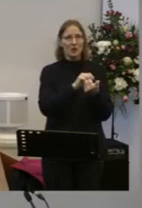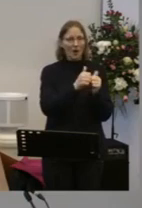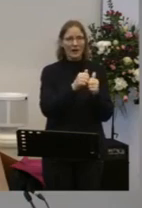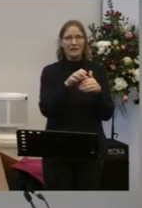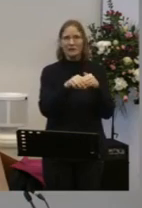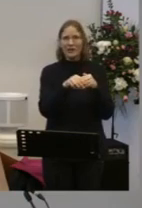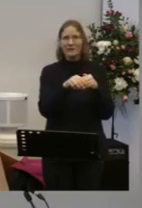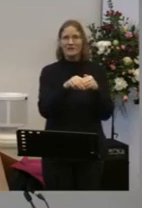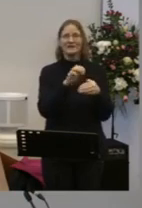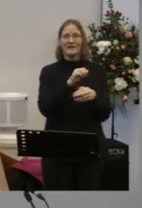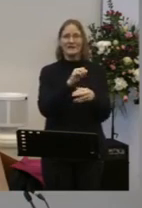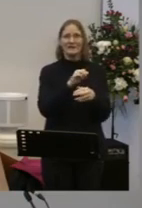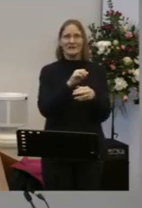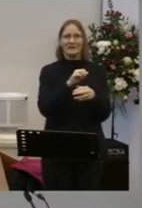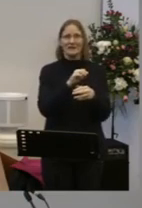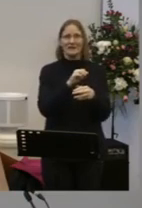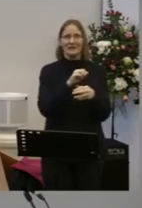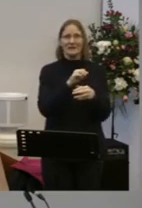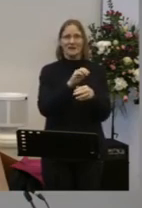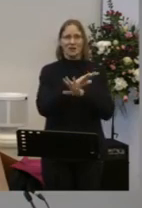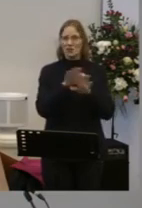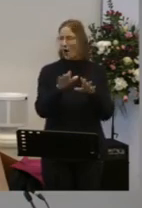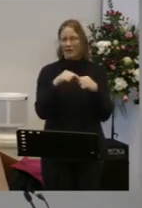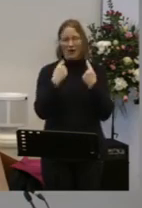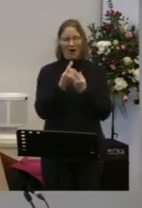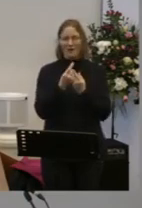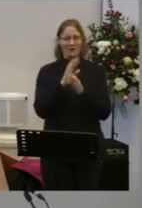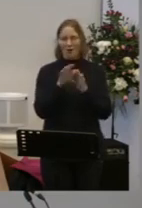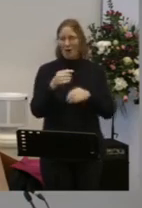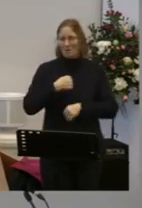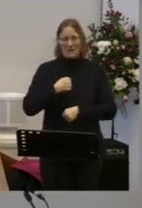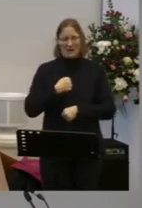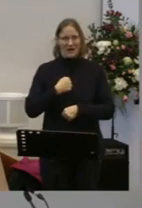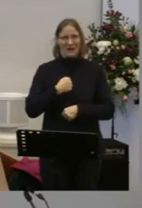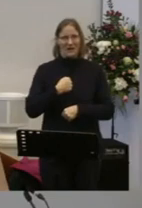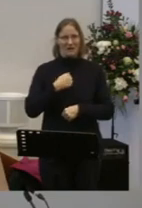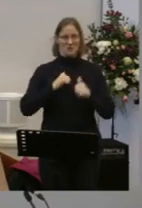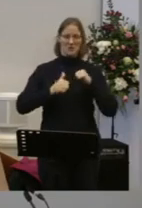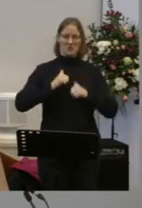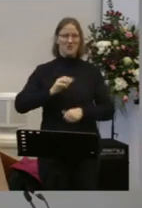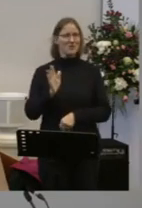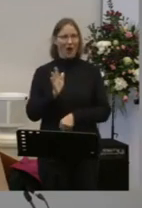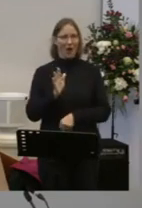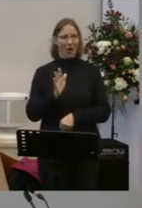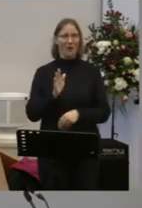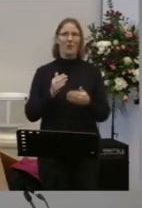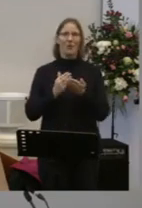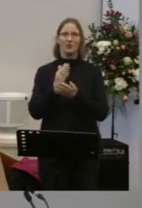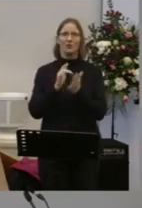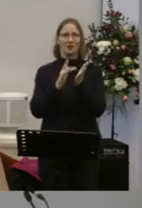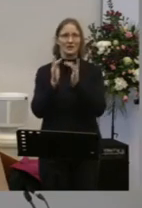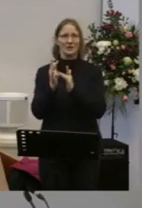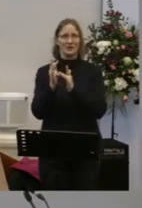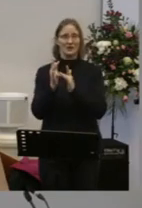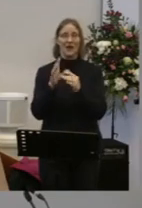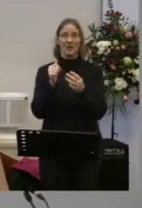Because of what Jesus has done Not because of anything you have done Or will ever do In him you are redeemed And finally In him we receive